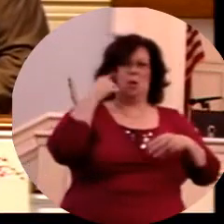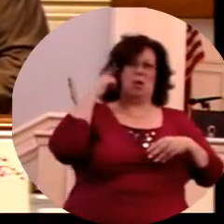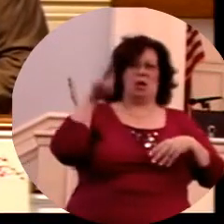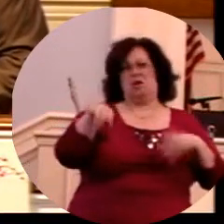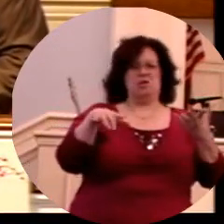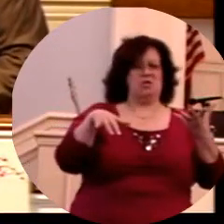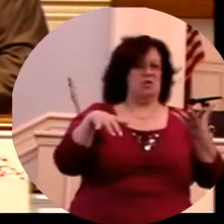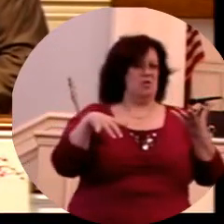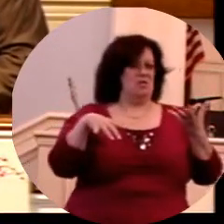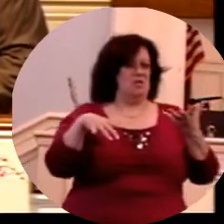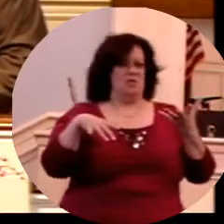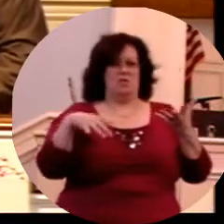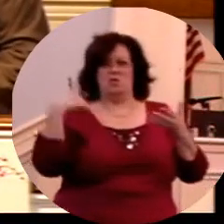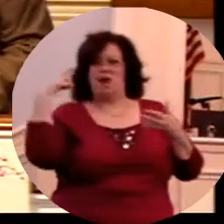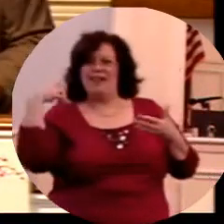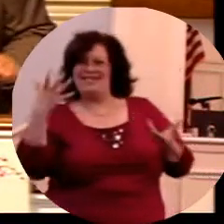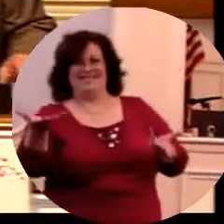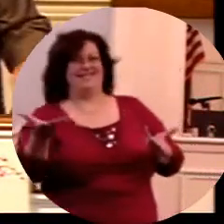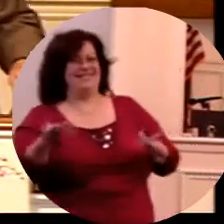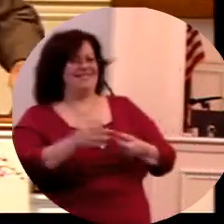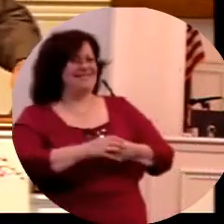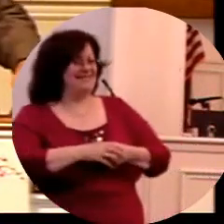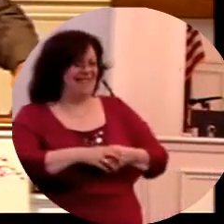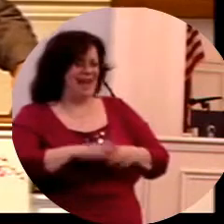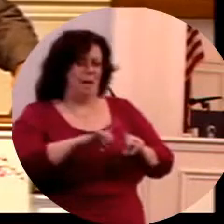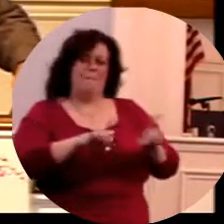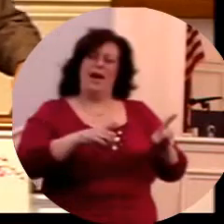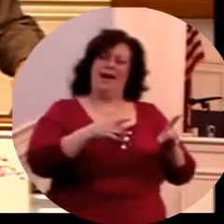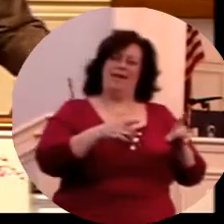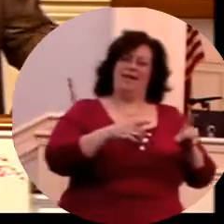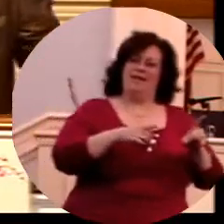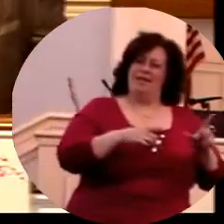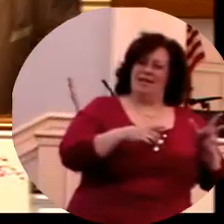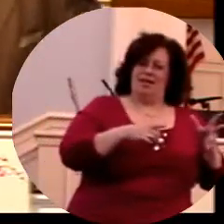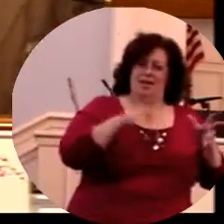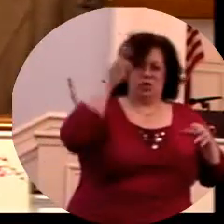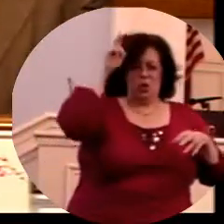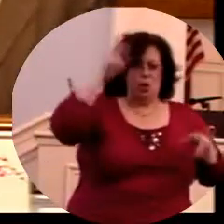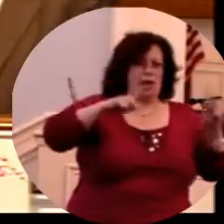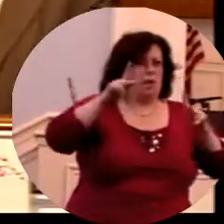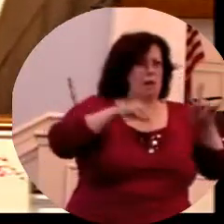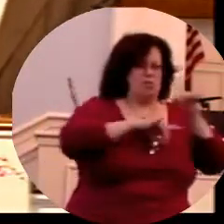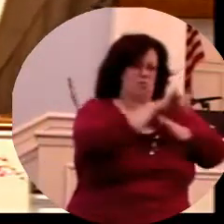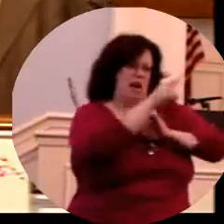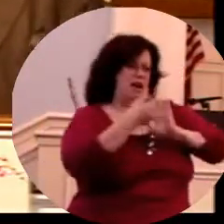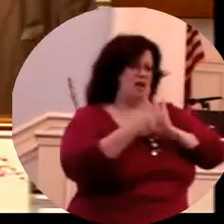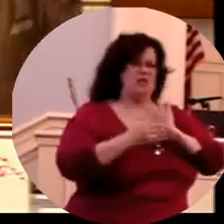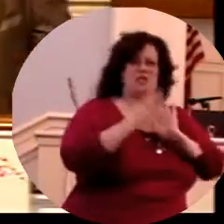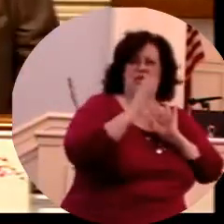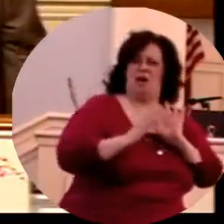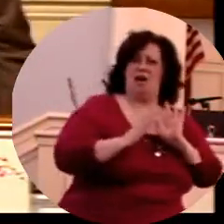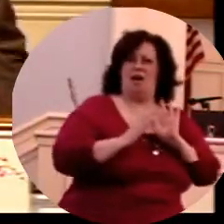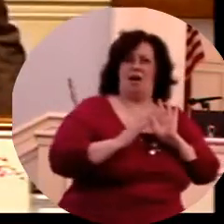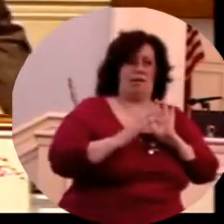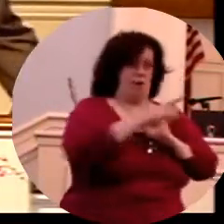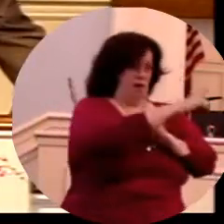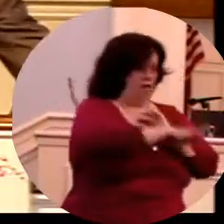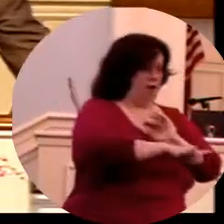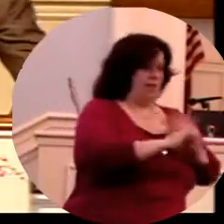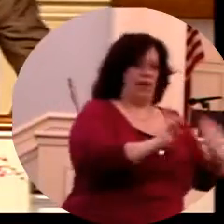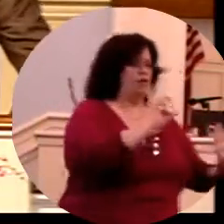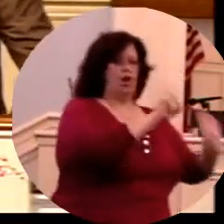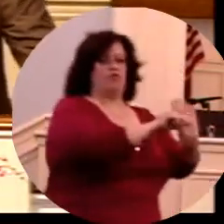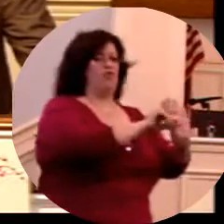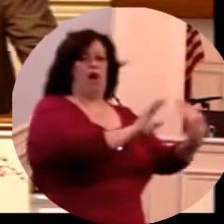Traitors, heady, high-minded, lovers of pleasures more than lovers of God, having a form of godliness, but denying the power thereof. From